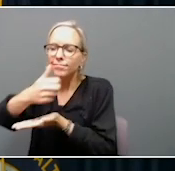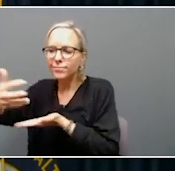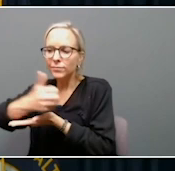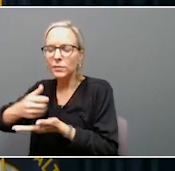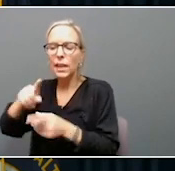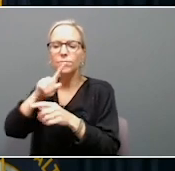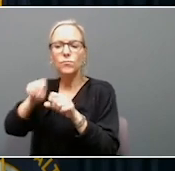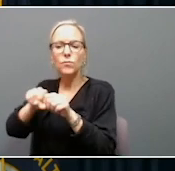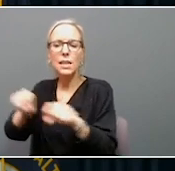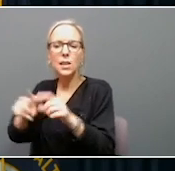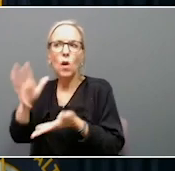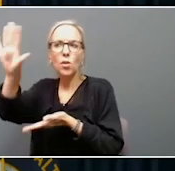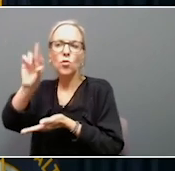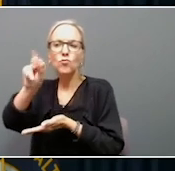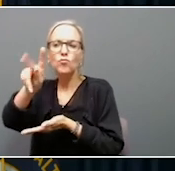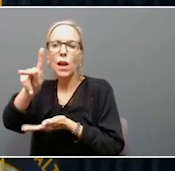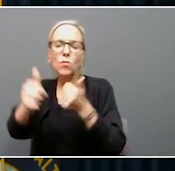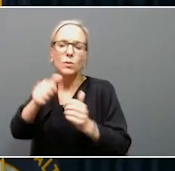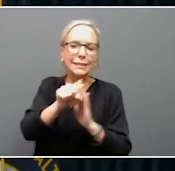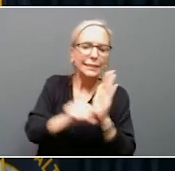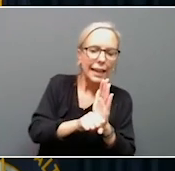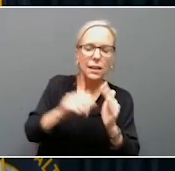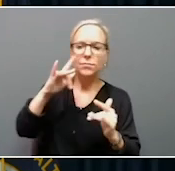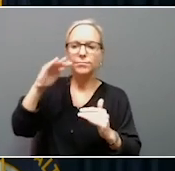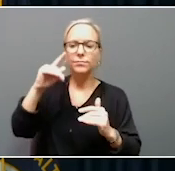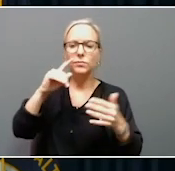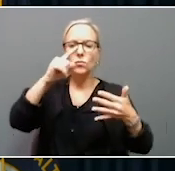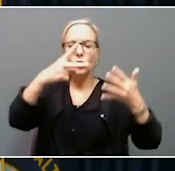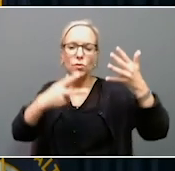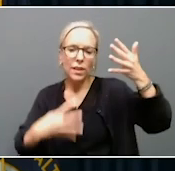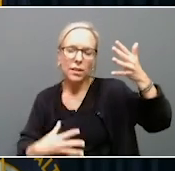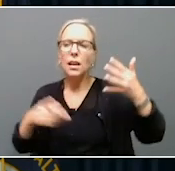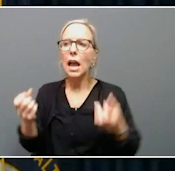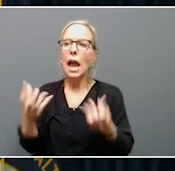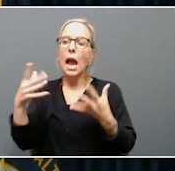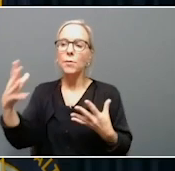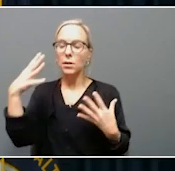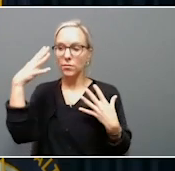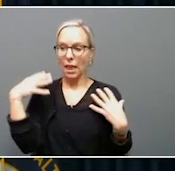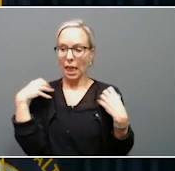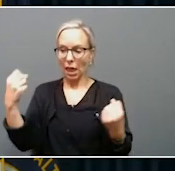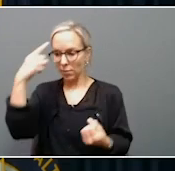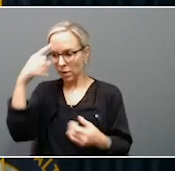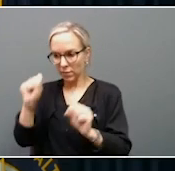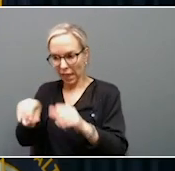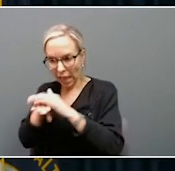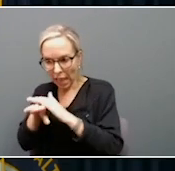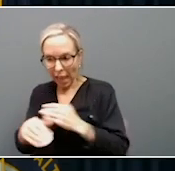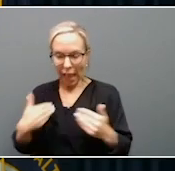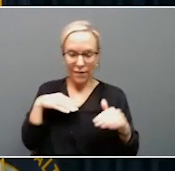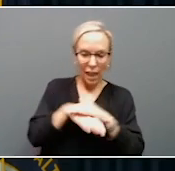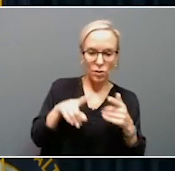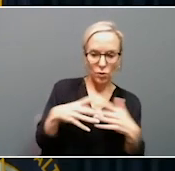based on how many adults and youth have mental health and addiction issues and how many have access to health coverage. We're proud to report that Kentucky is ranked